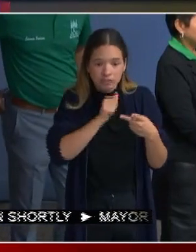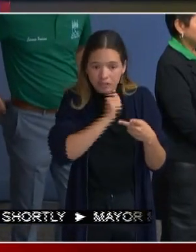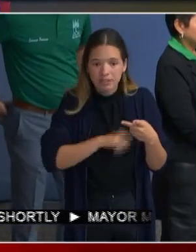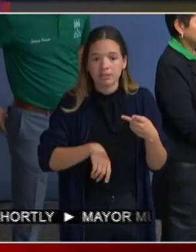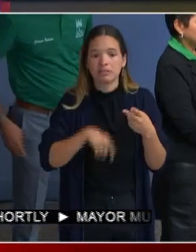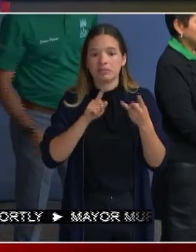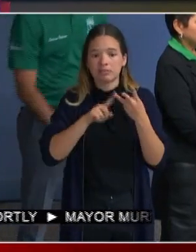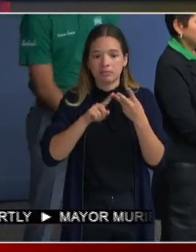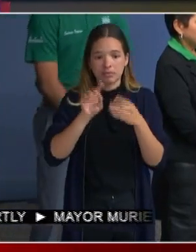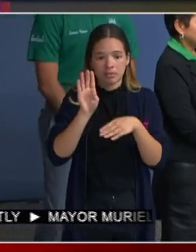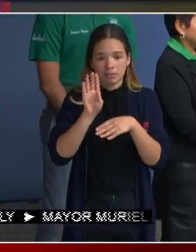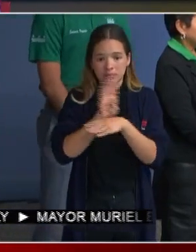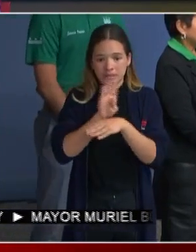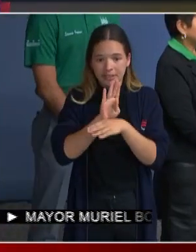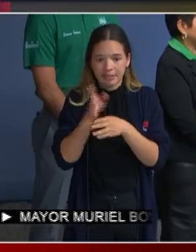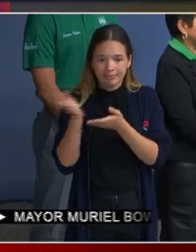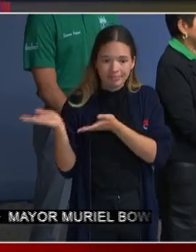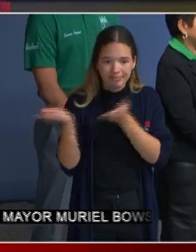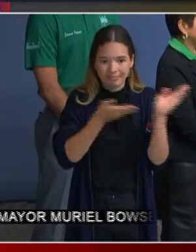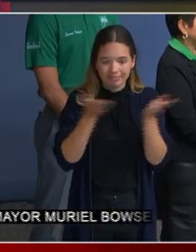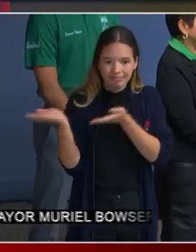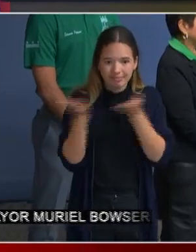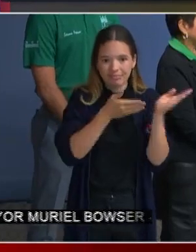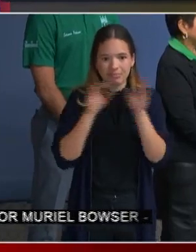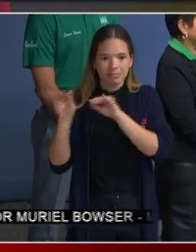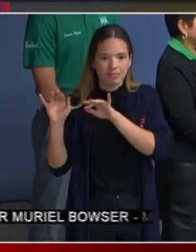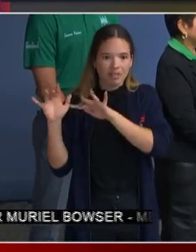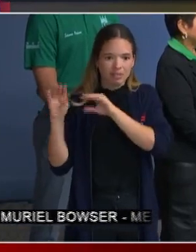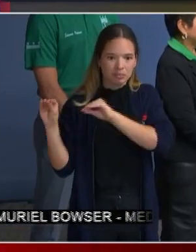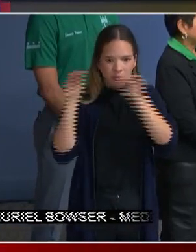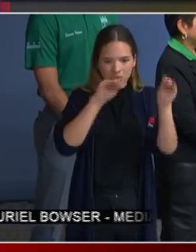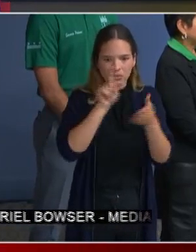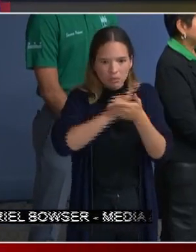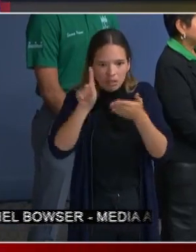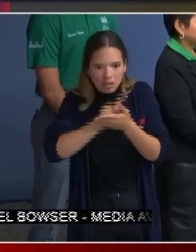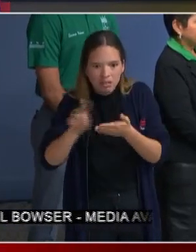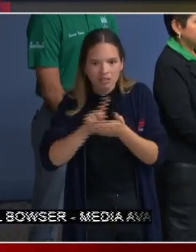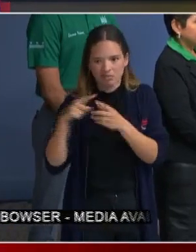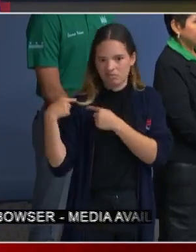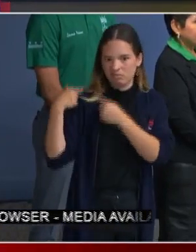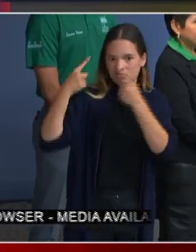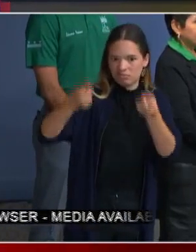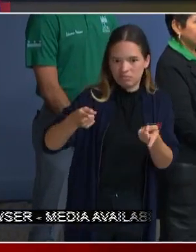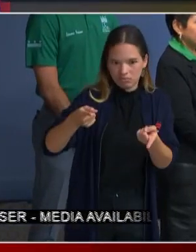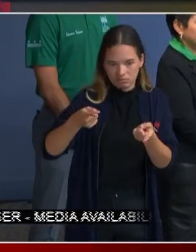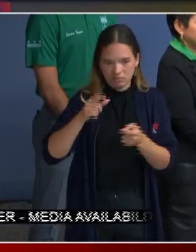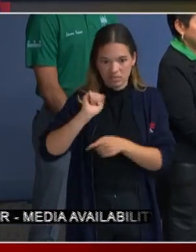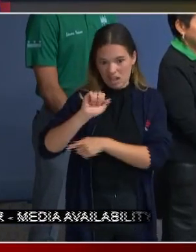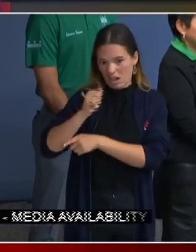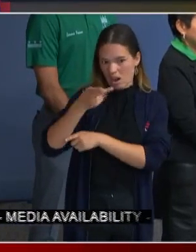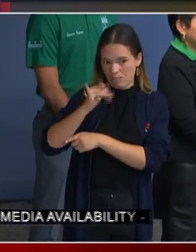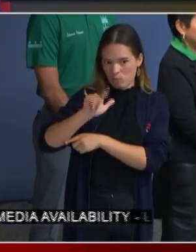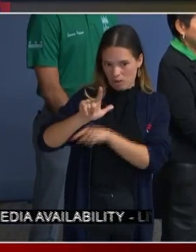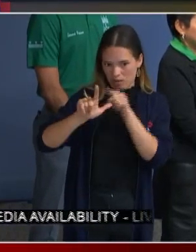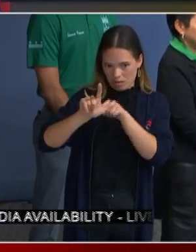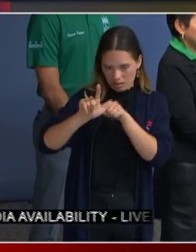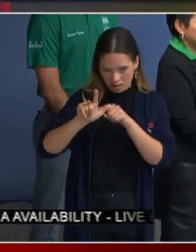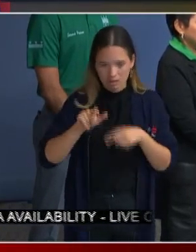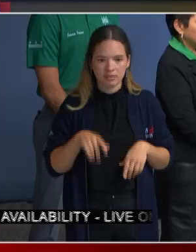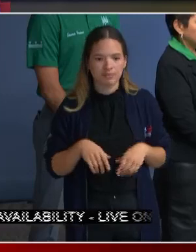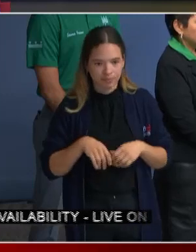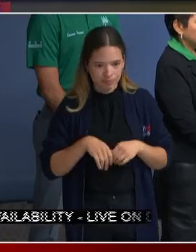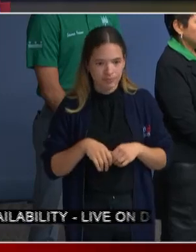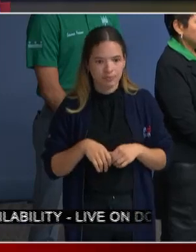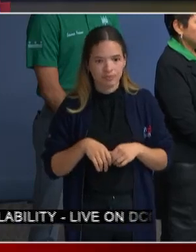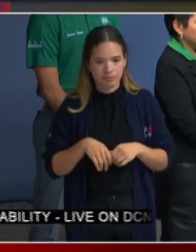each week since April. I am joined by members of my administration as well as councilmember